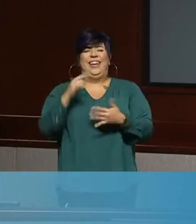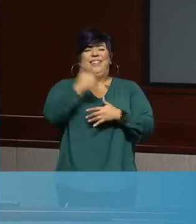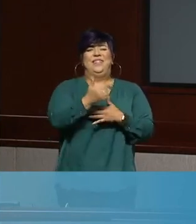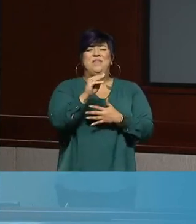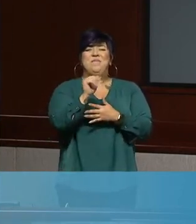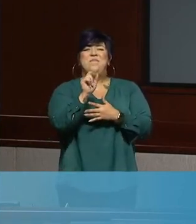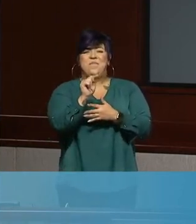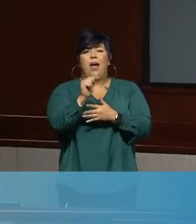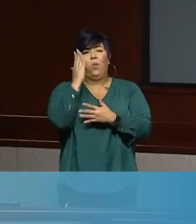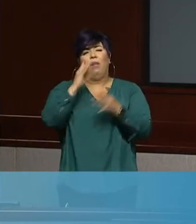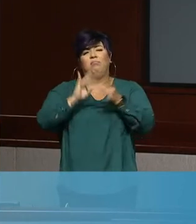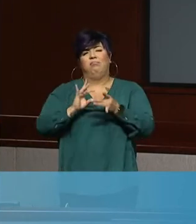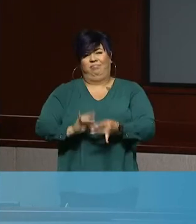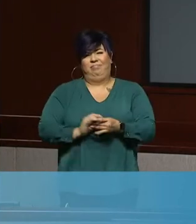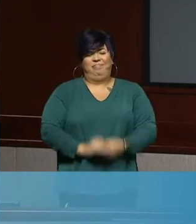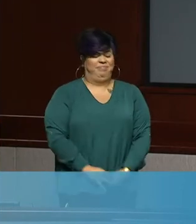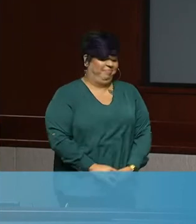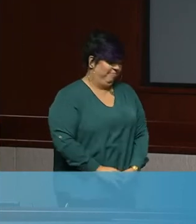some of his remarks.